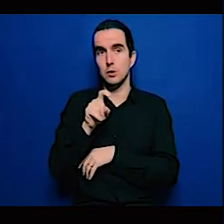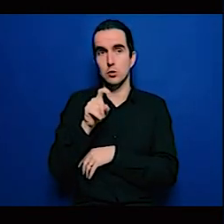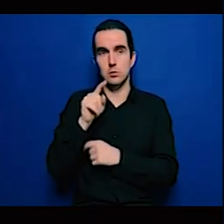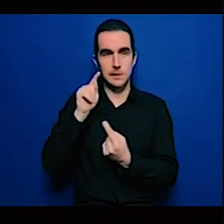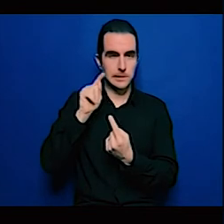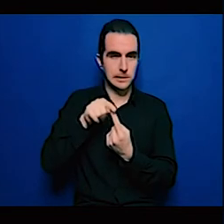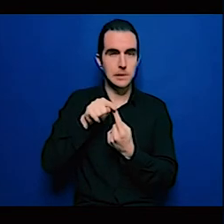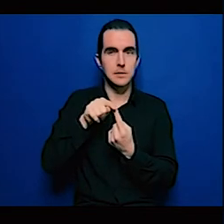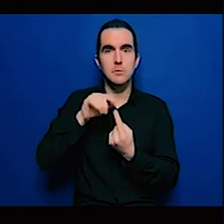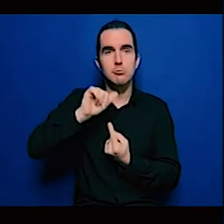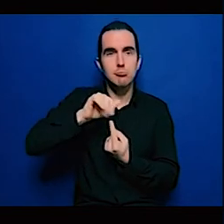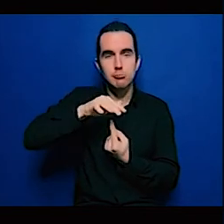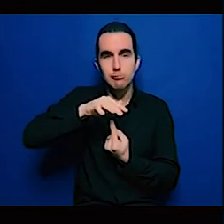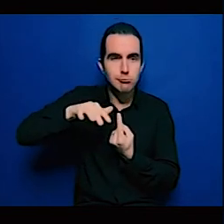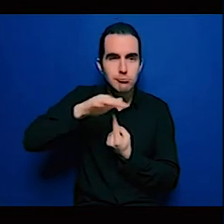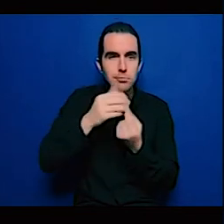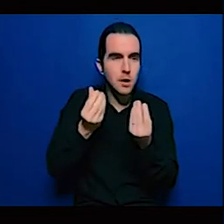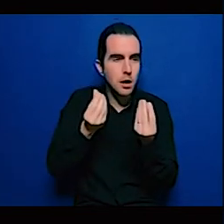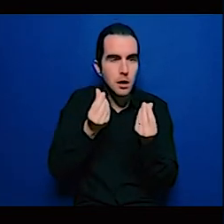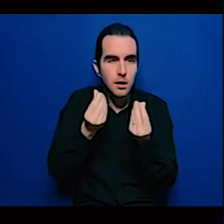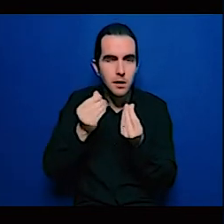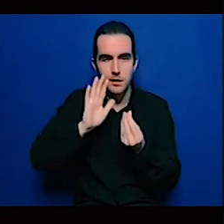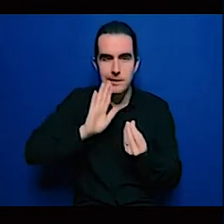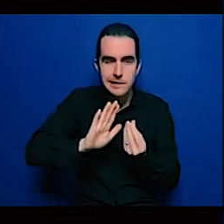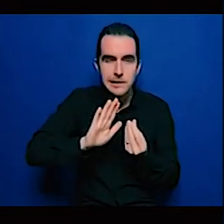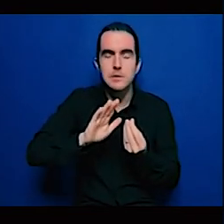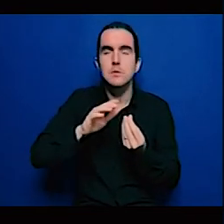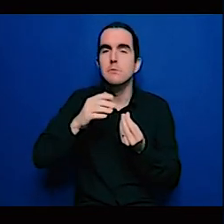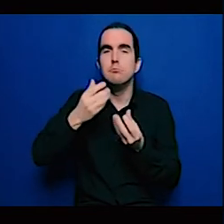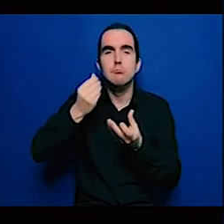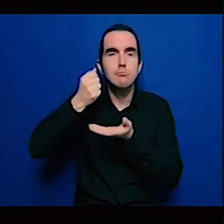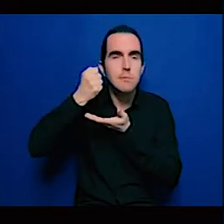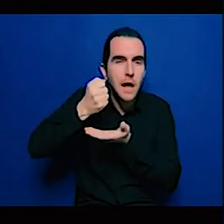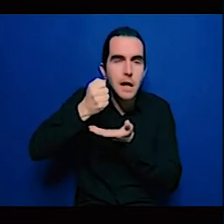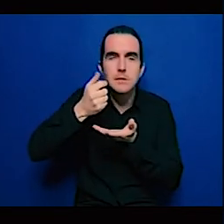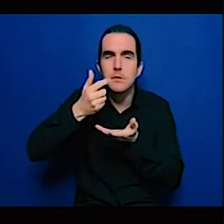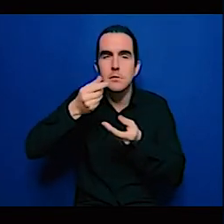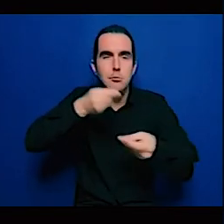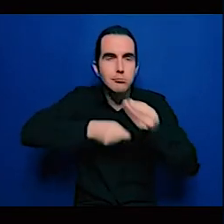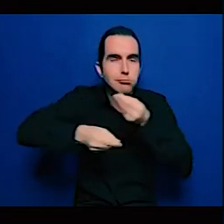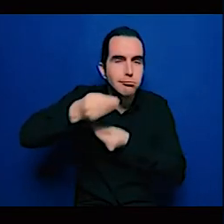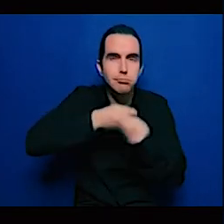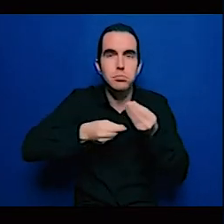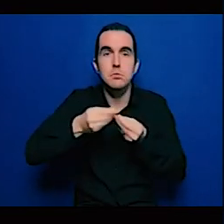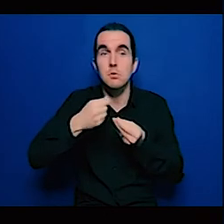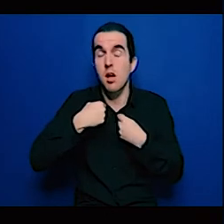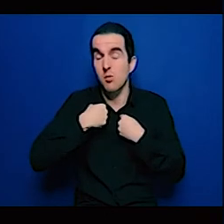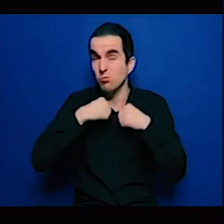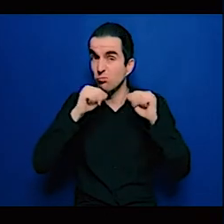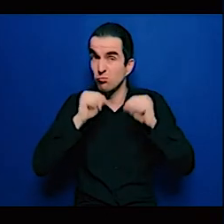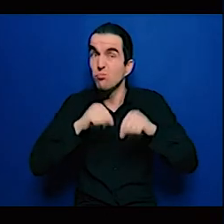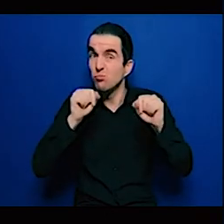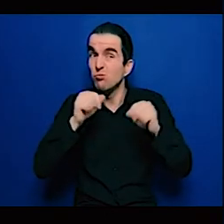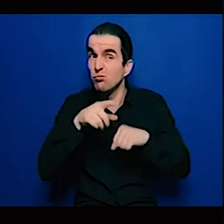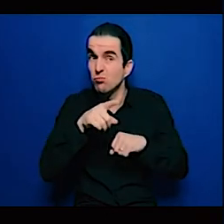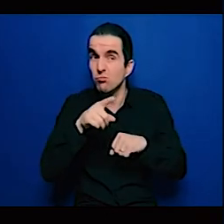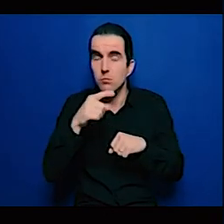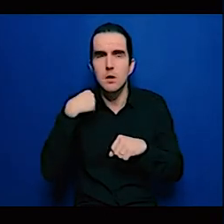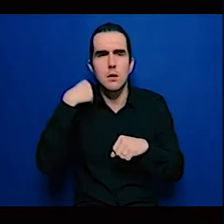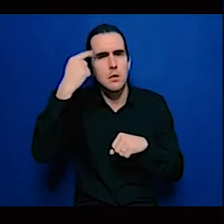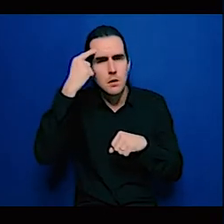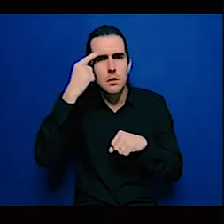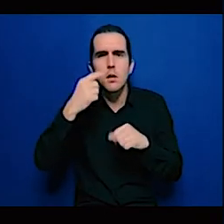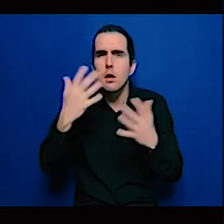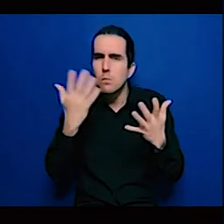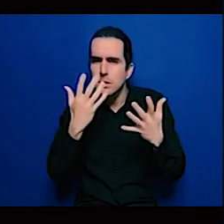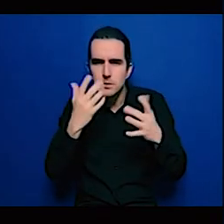local currency finance completely and if I were to talk to Nigeria specifically I mean the central bank is trying to put